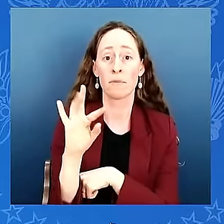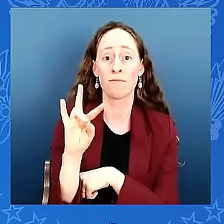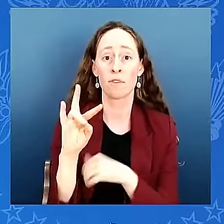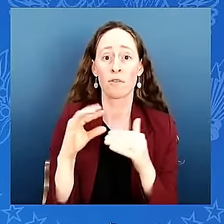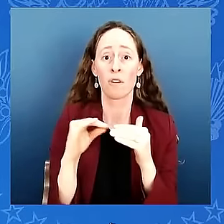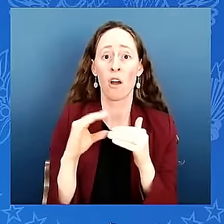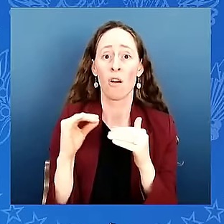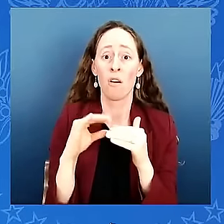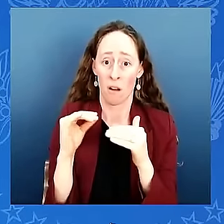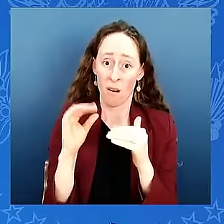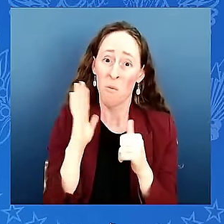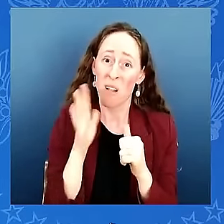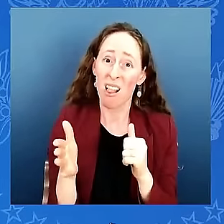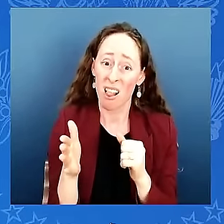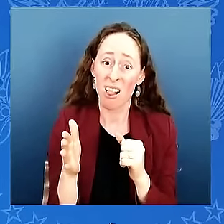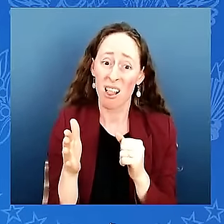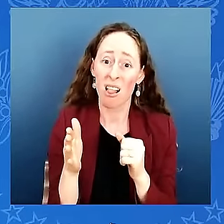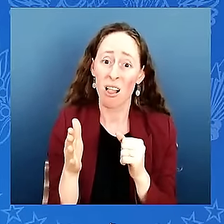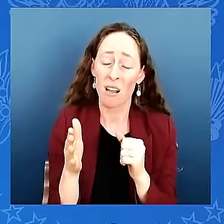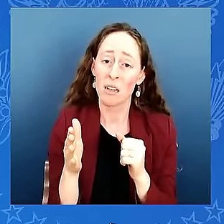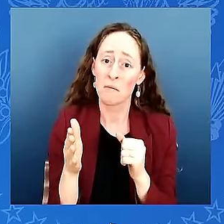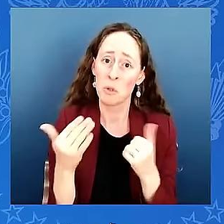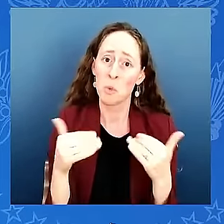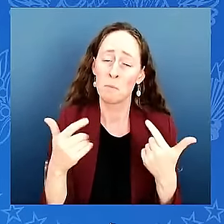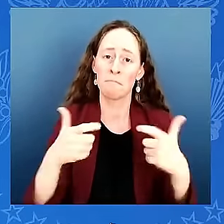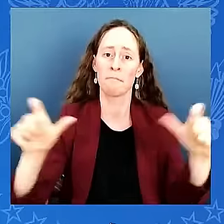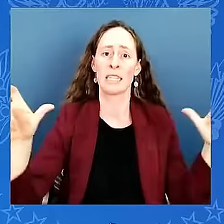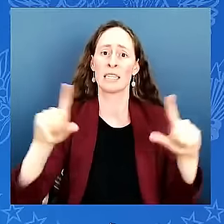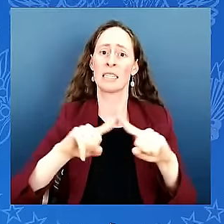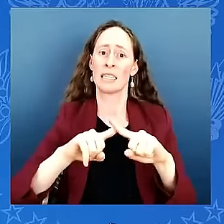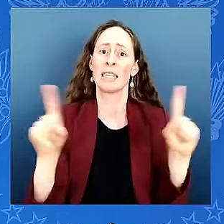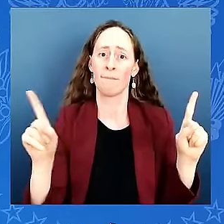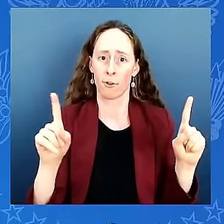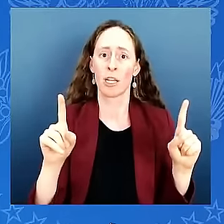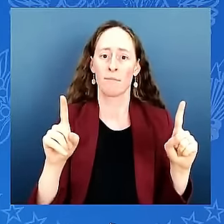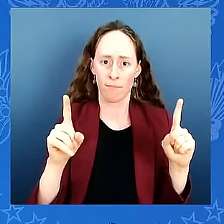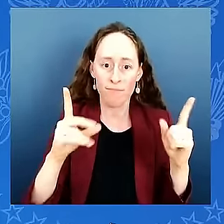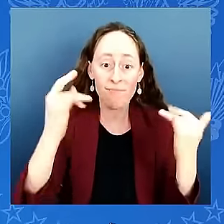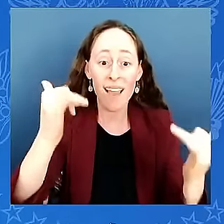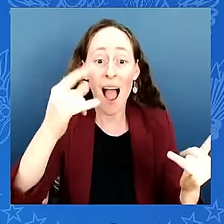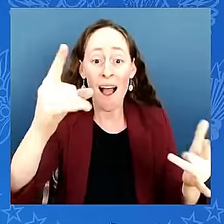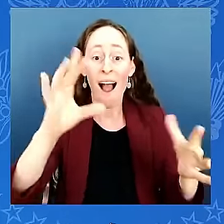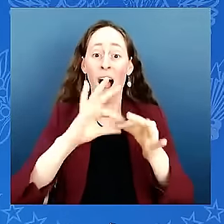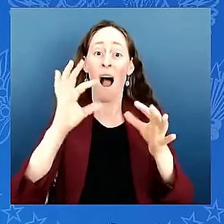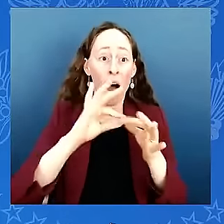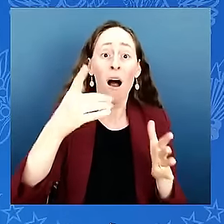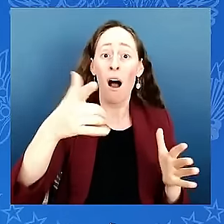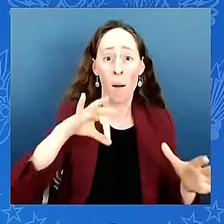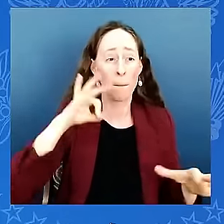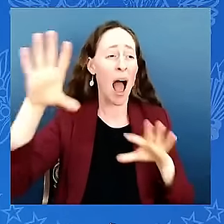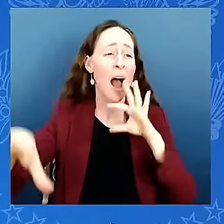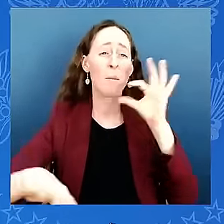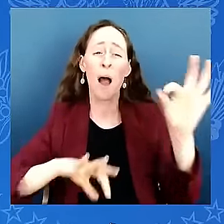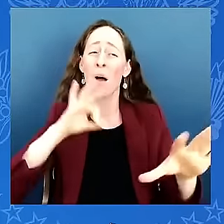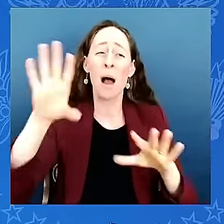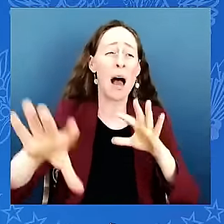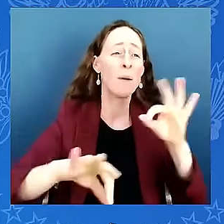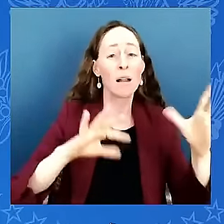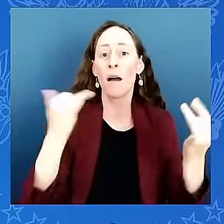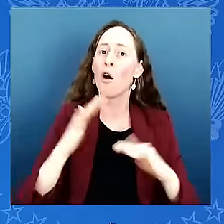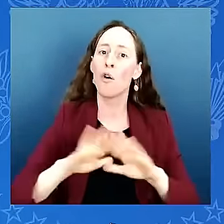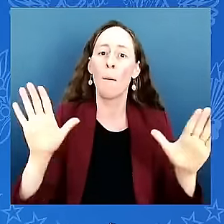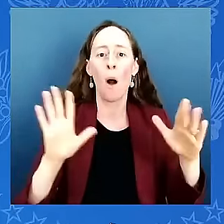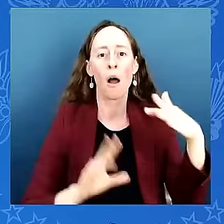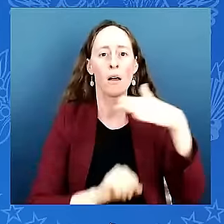inflation reduction act two thousand dollars out of pocket annual cap for medicare prescription drugs and it's it's got to be a life